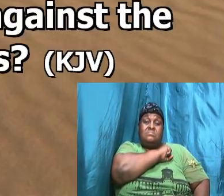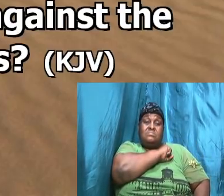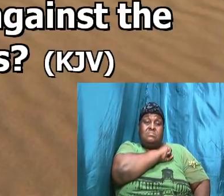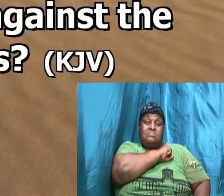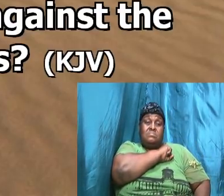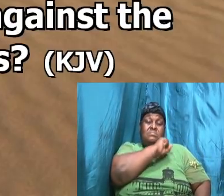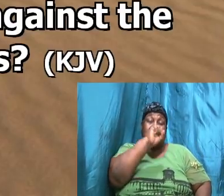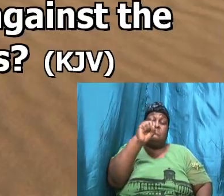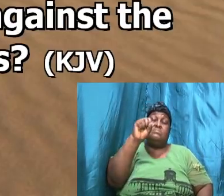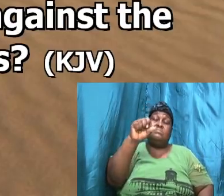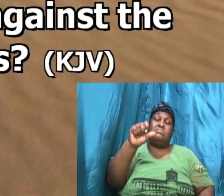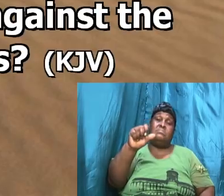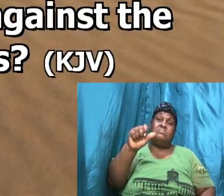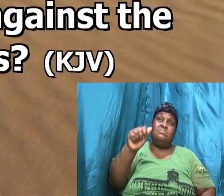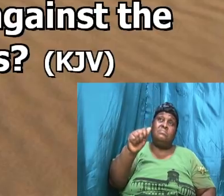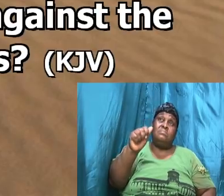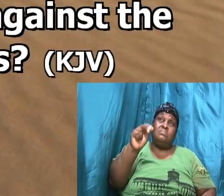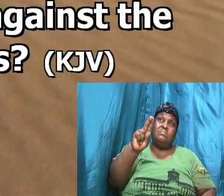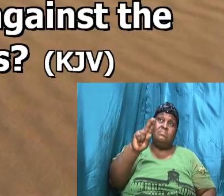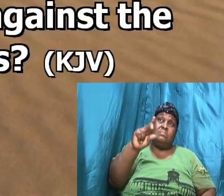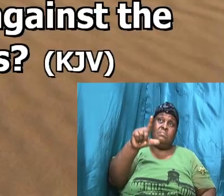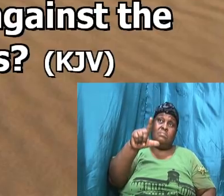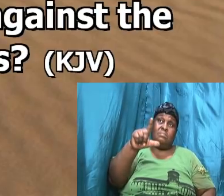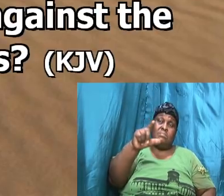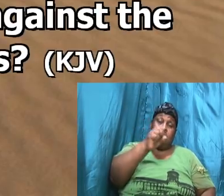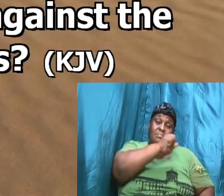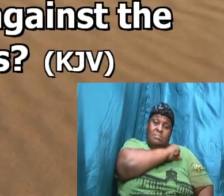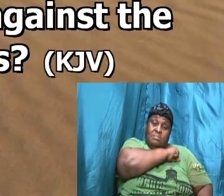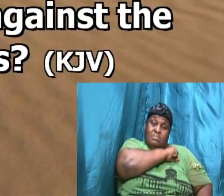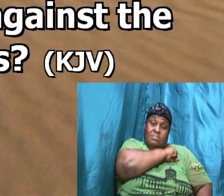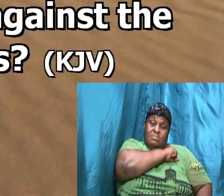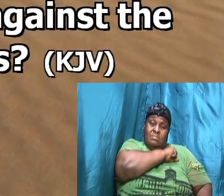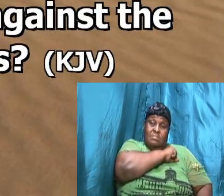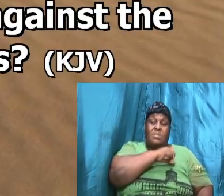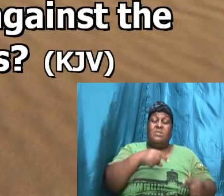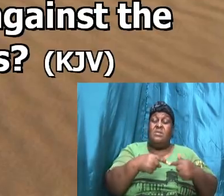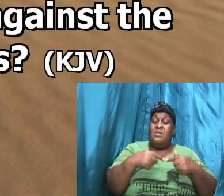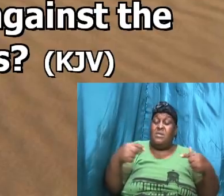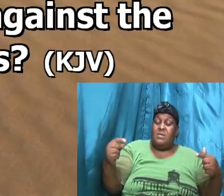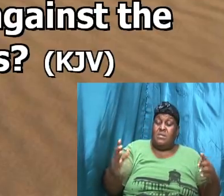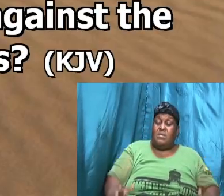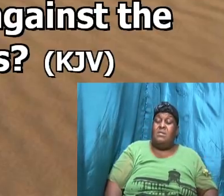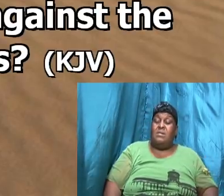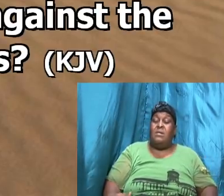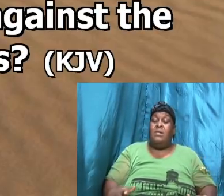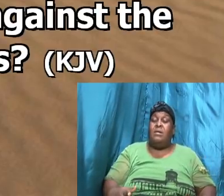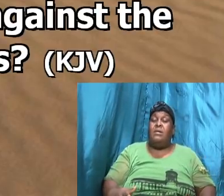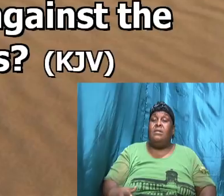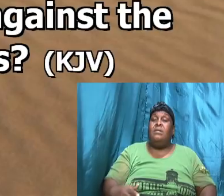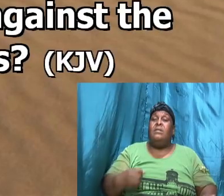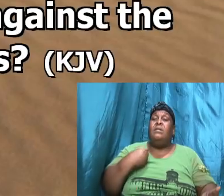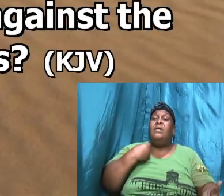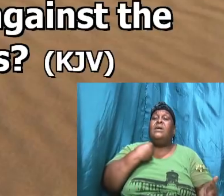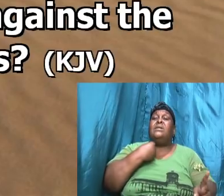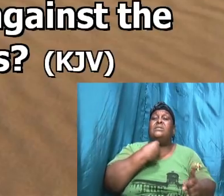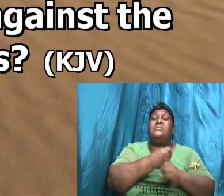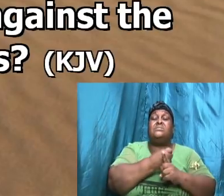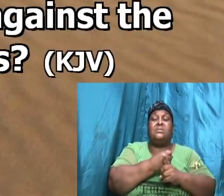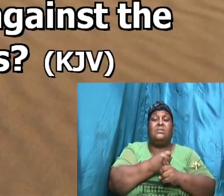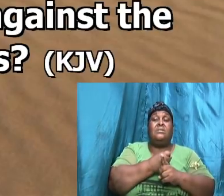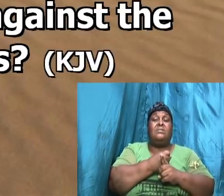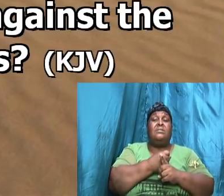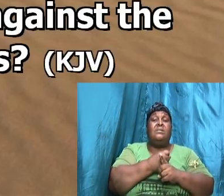but then the Philistine came and they attacked the strong whole of the Israelites